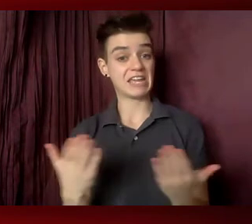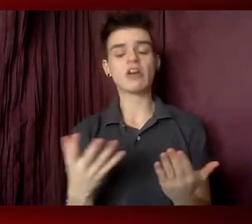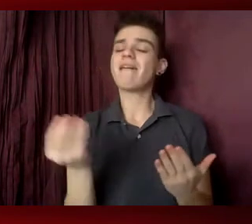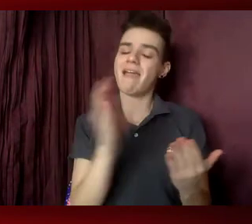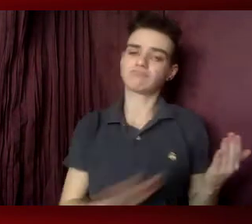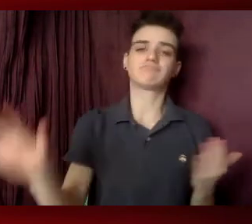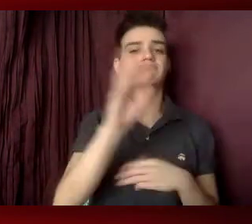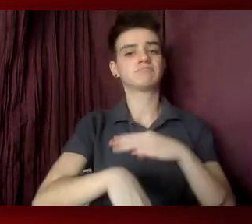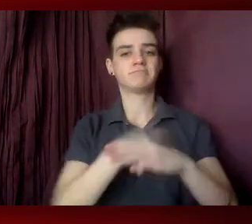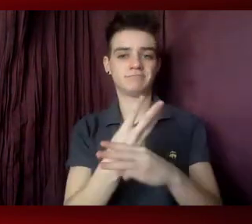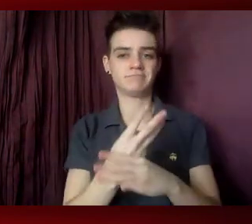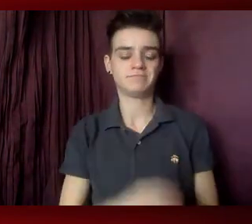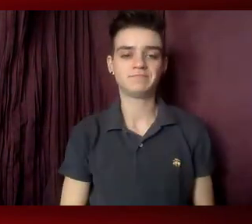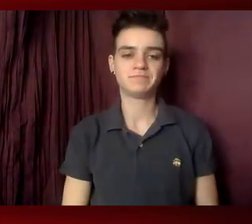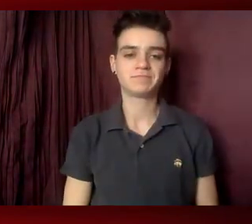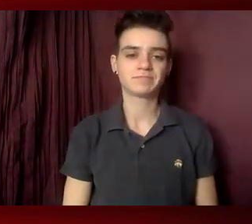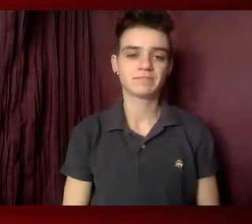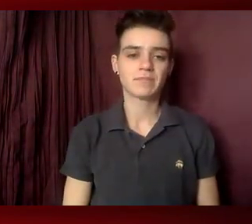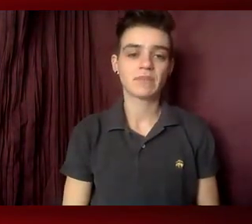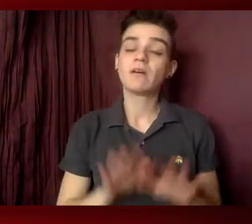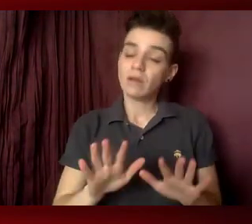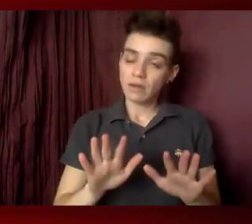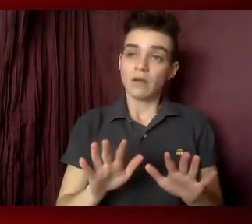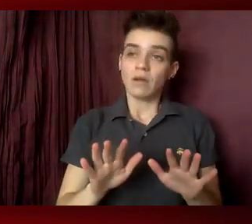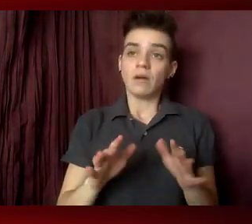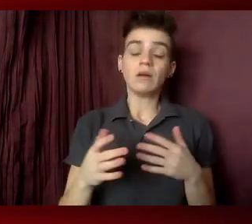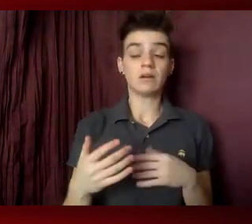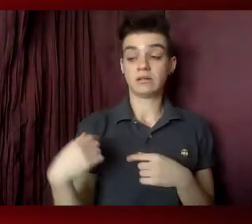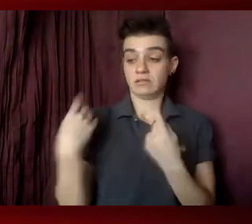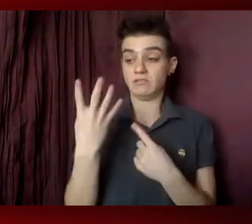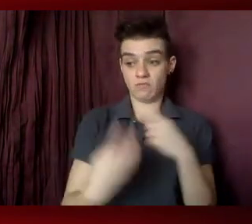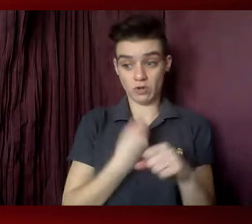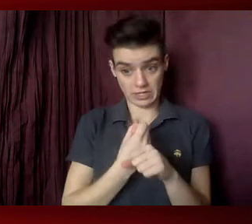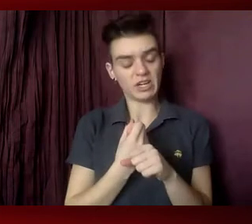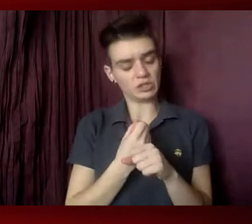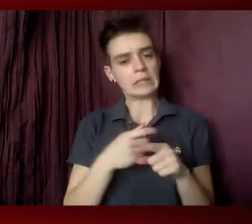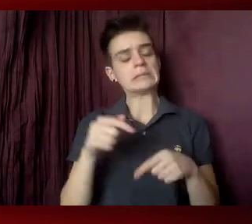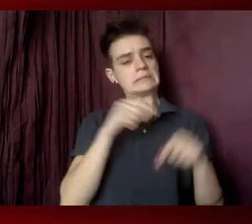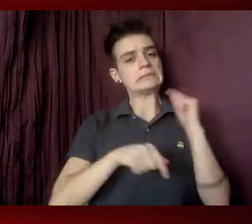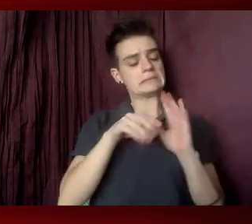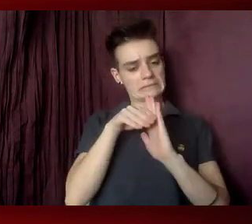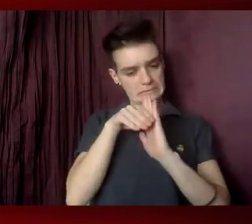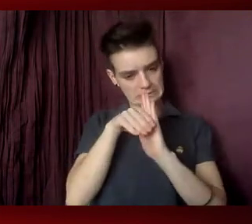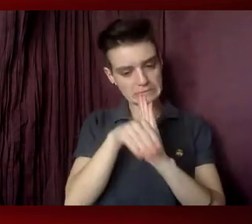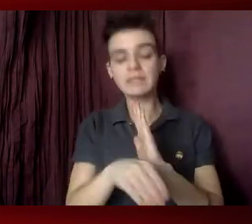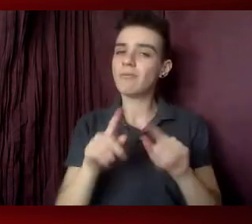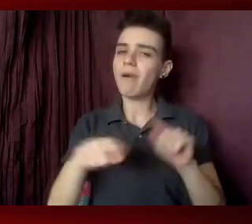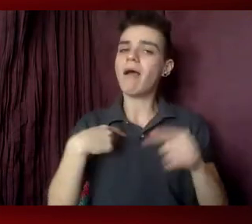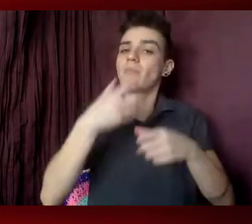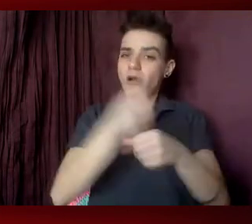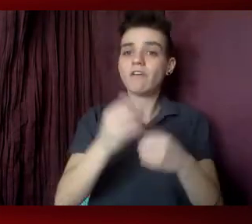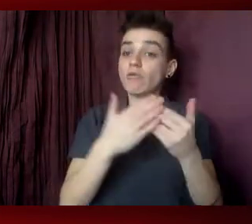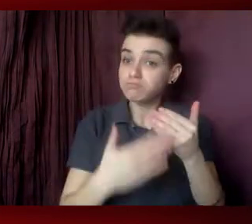the world. Despite the regression of the last four years, I am confident that these next four years and the years to follow